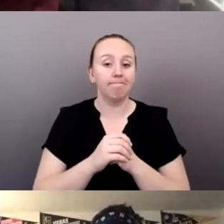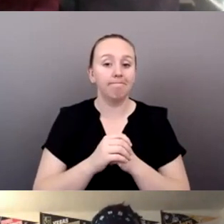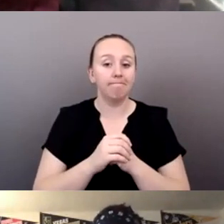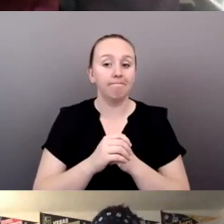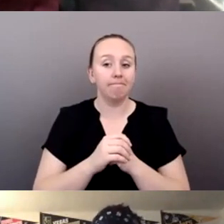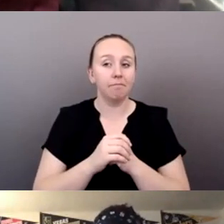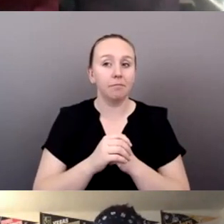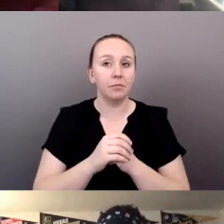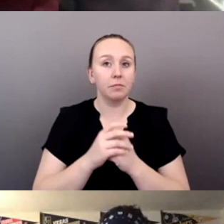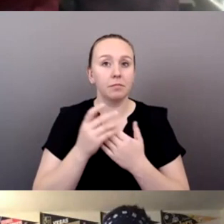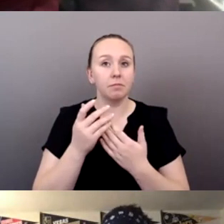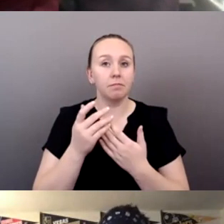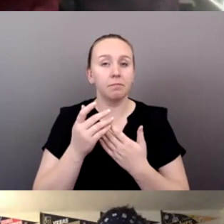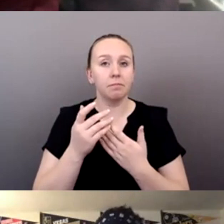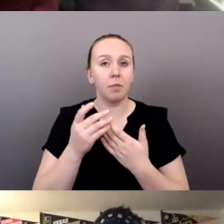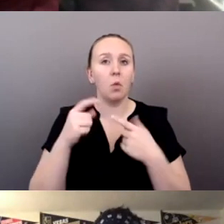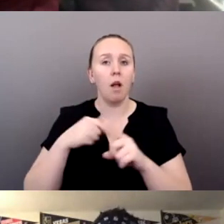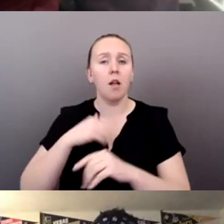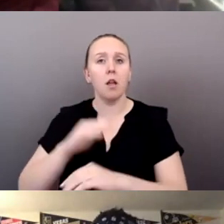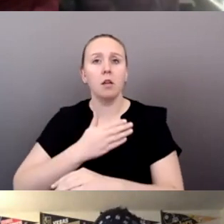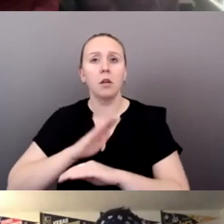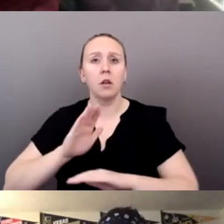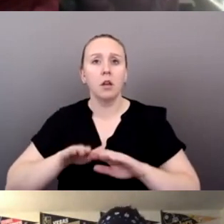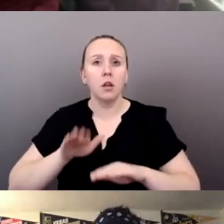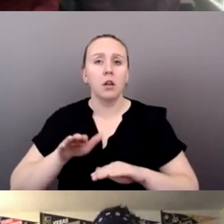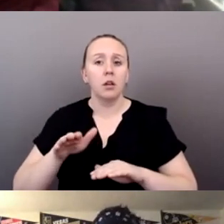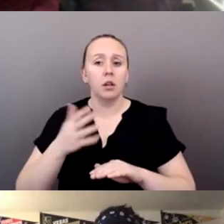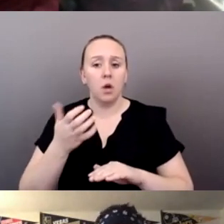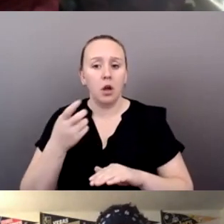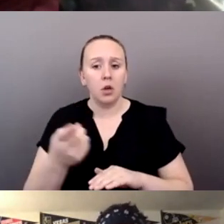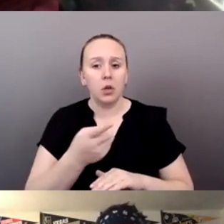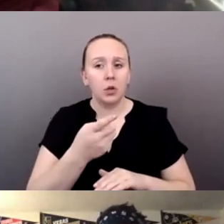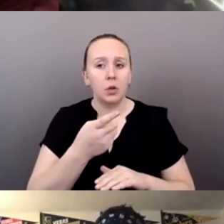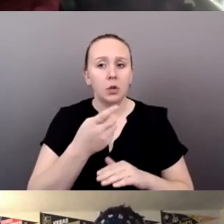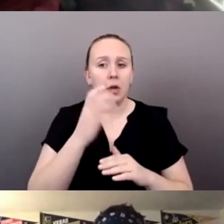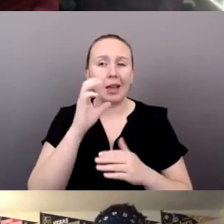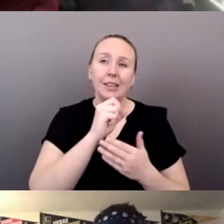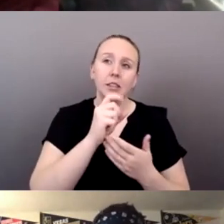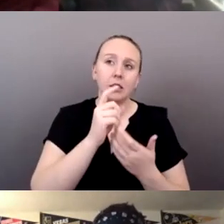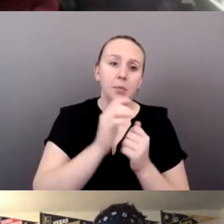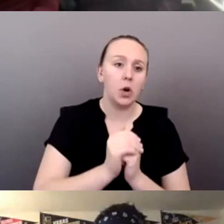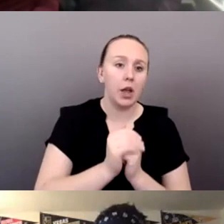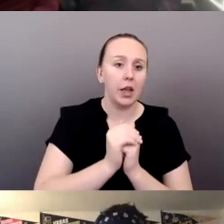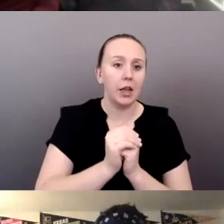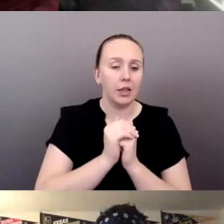think about like, you know, I guess like pray, uh,